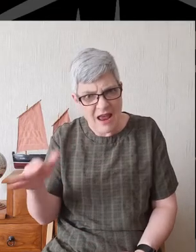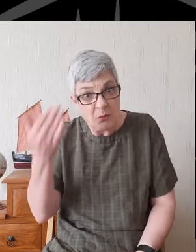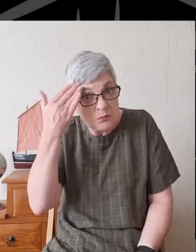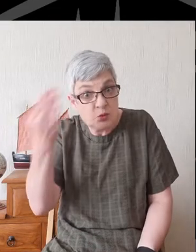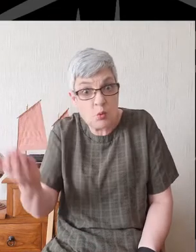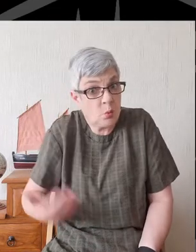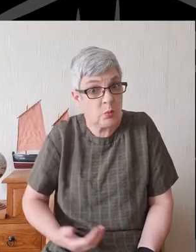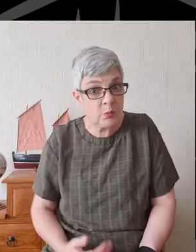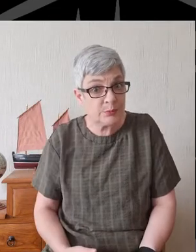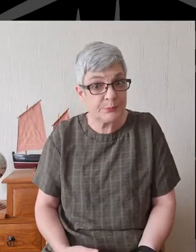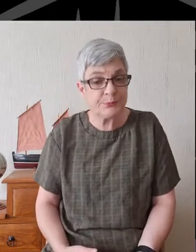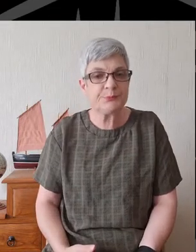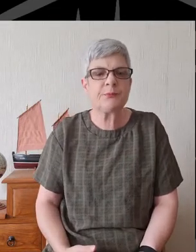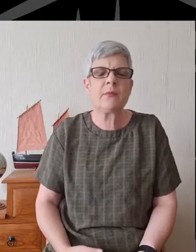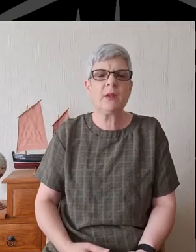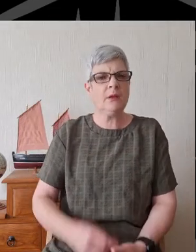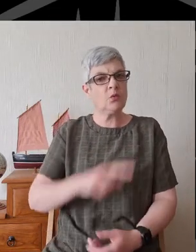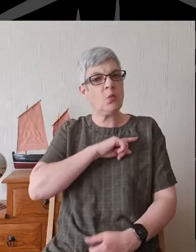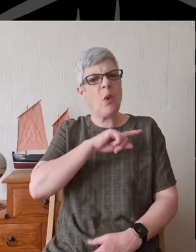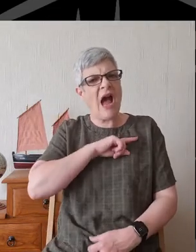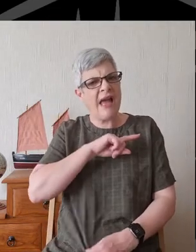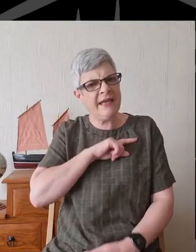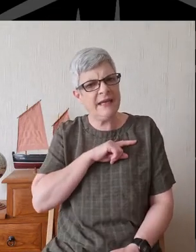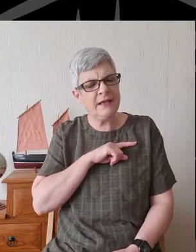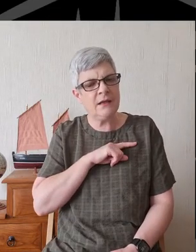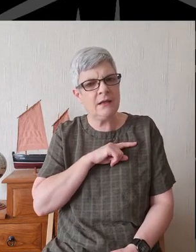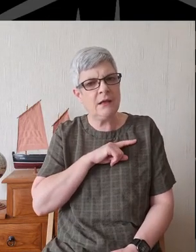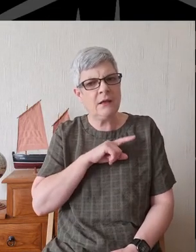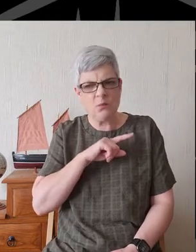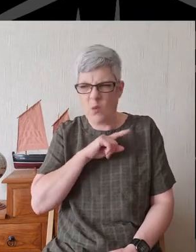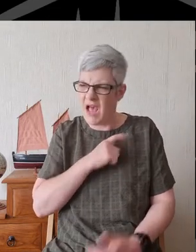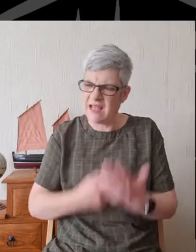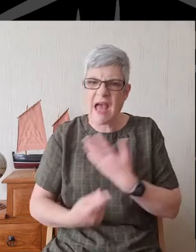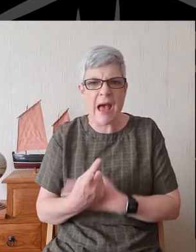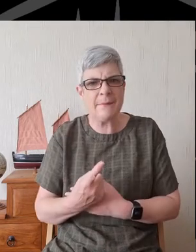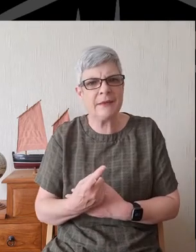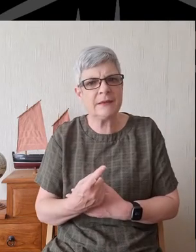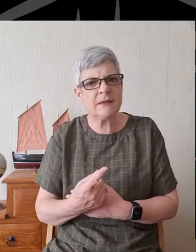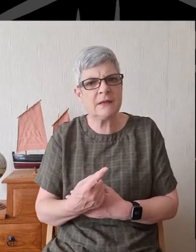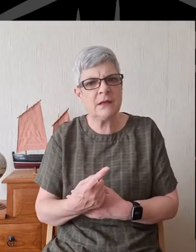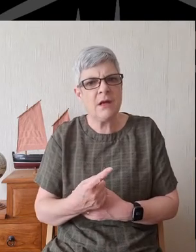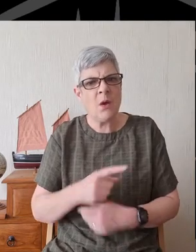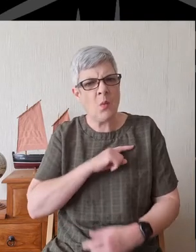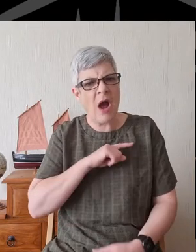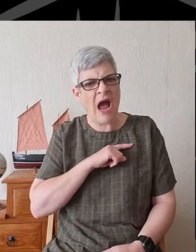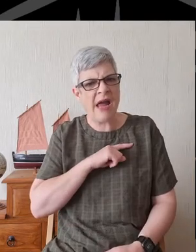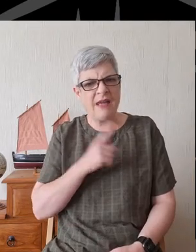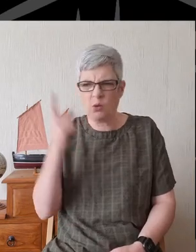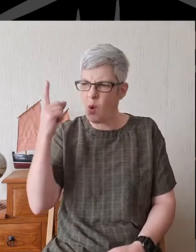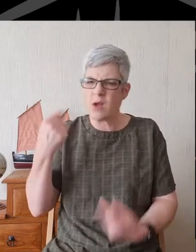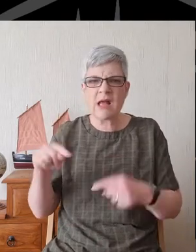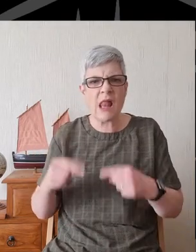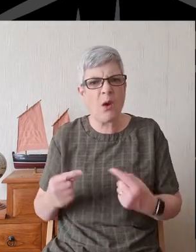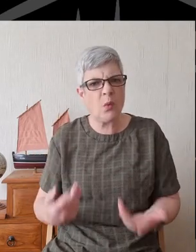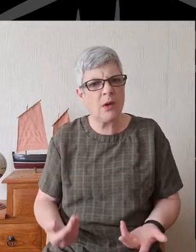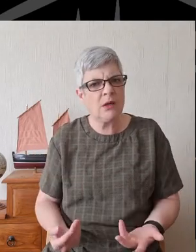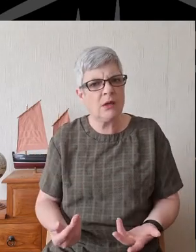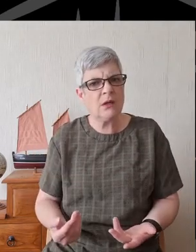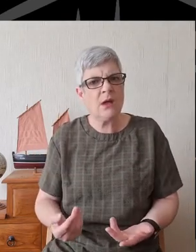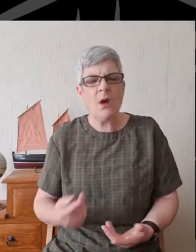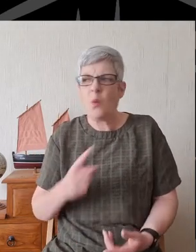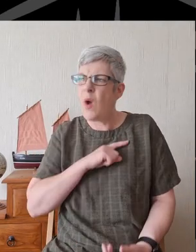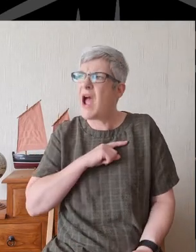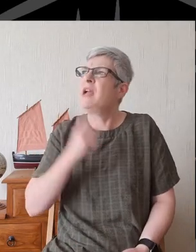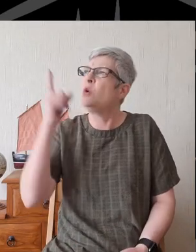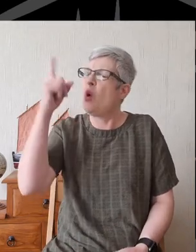Now, why? Why does that happen? Why would God let it happen? Why does God allow